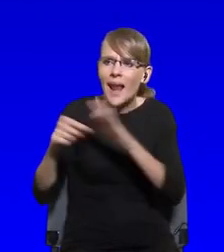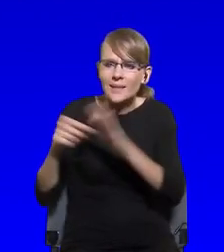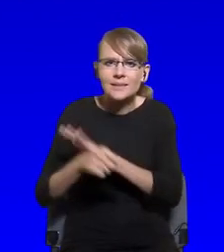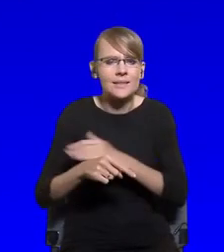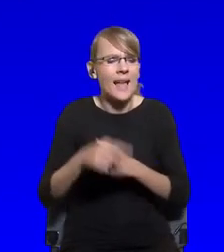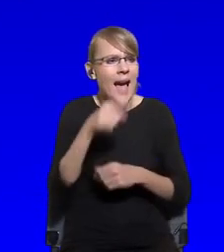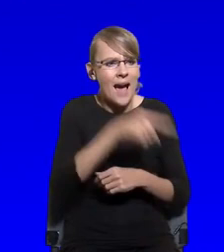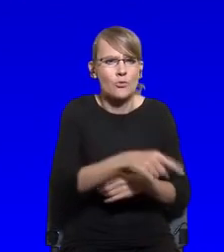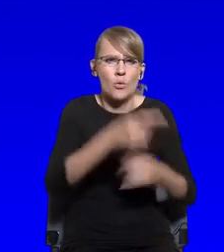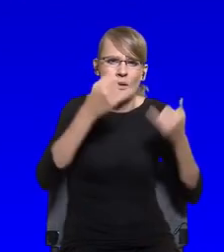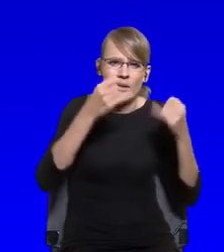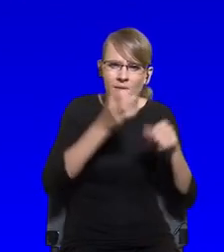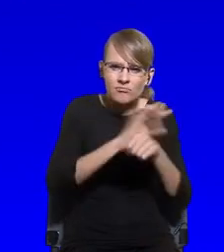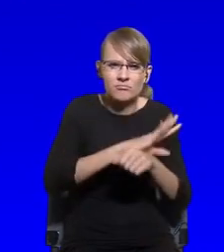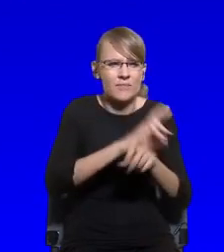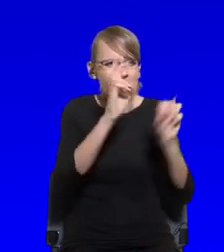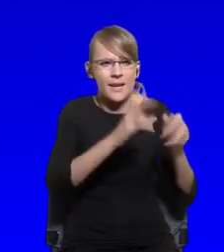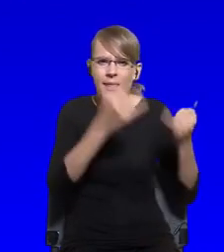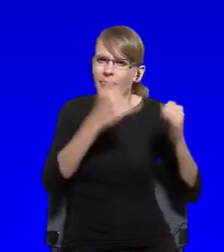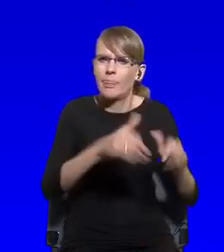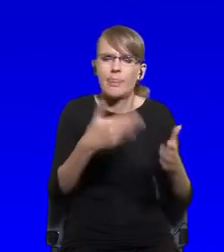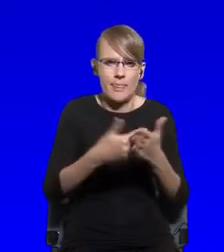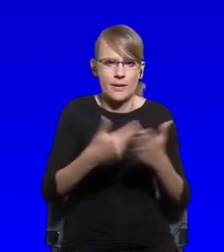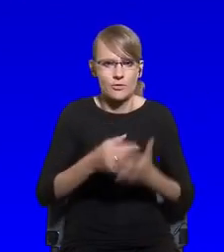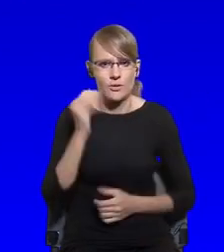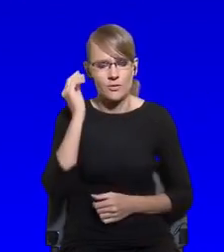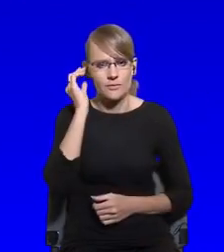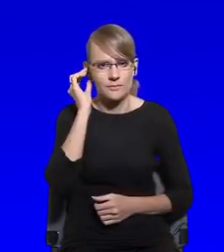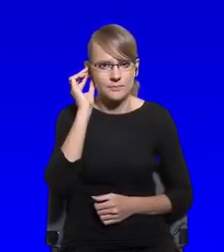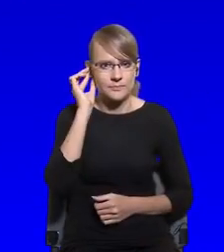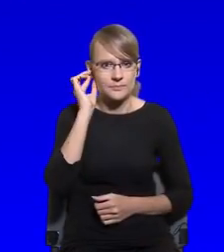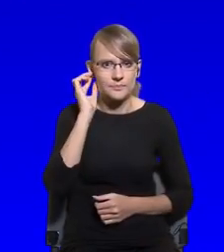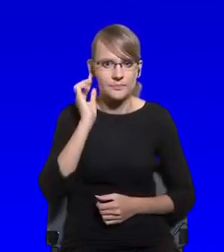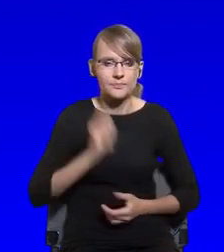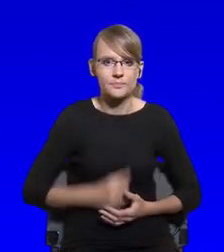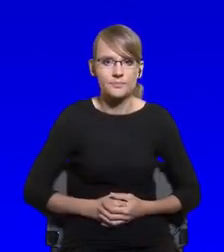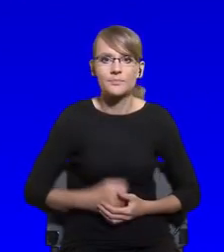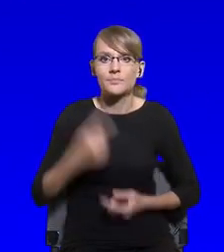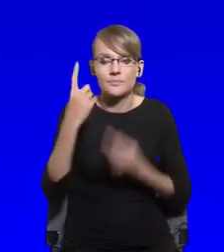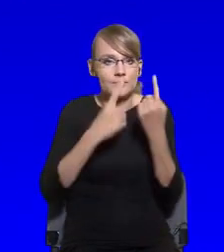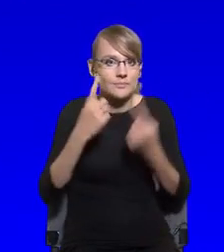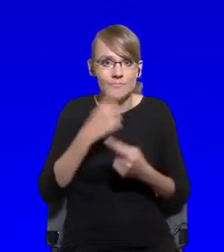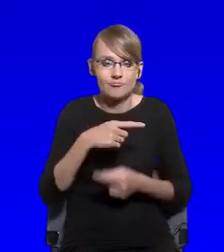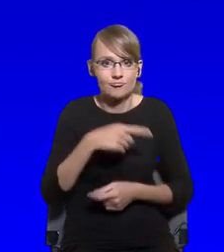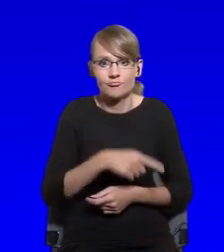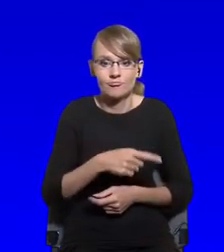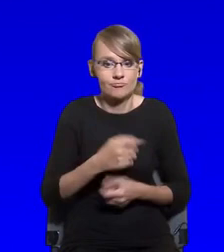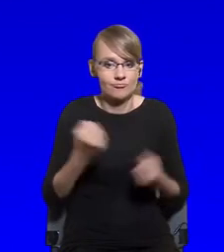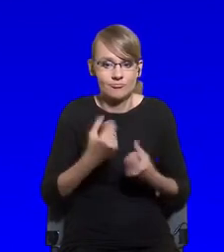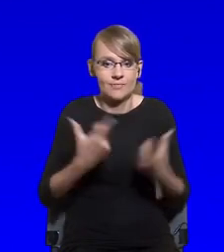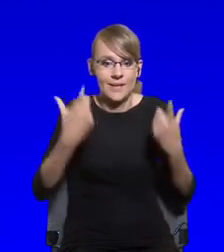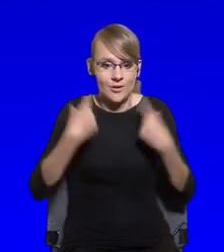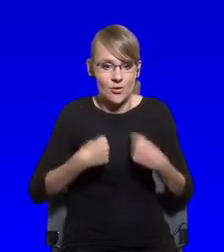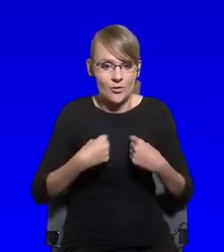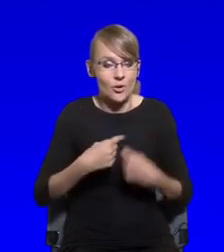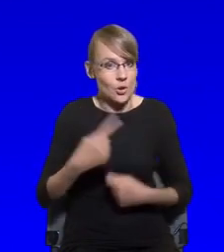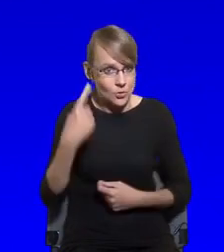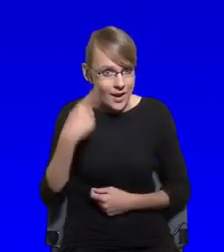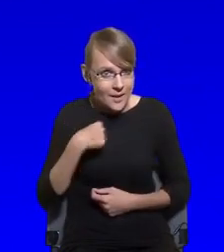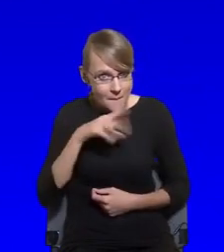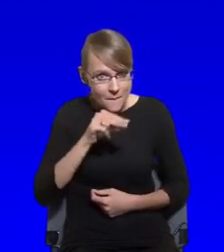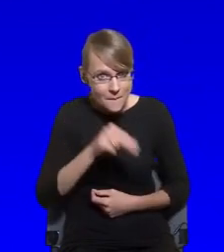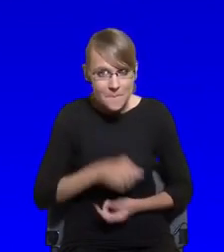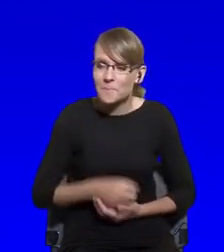I think it's one of the big surprises, maybe, of the crisis. Can you hear me okay? Yes. Yes, I can. I hope